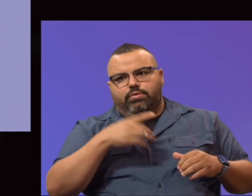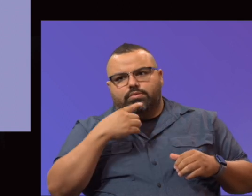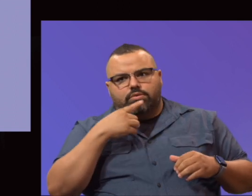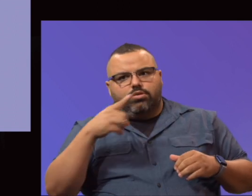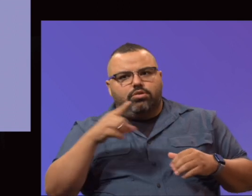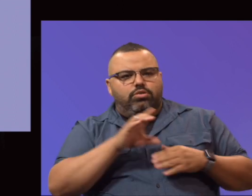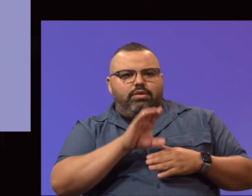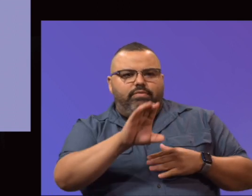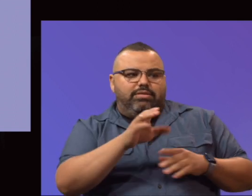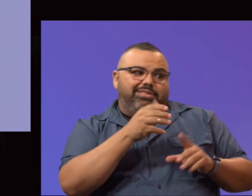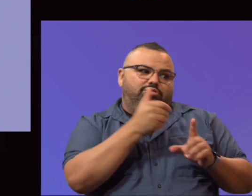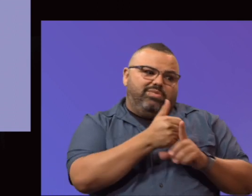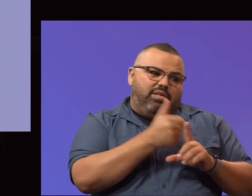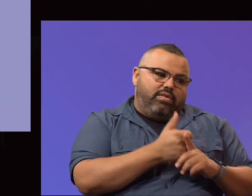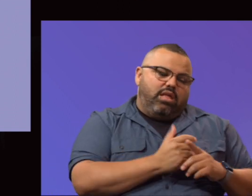how important that is.